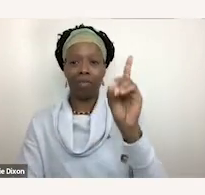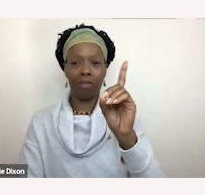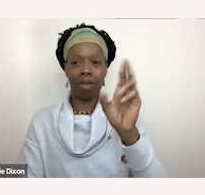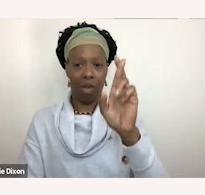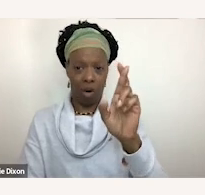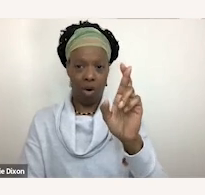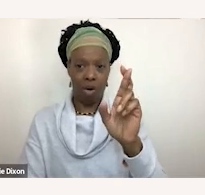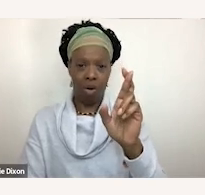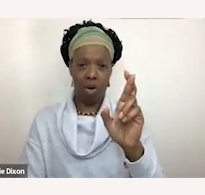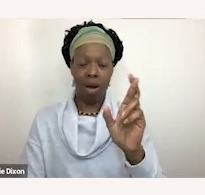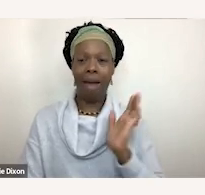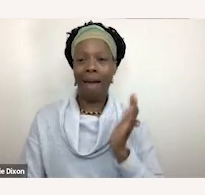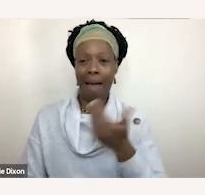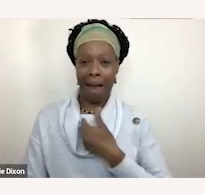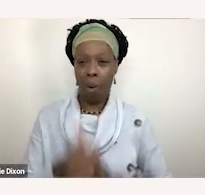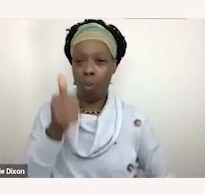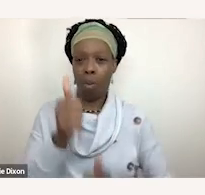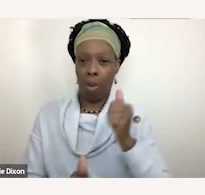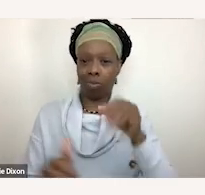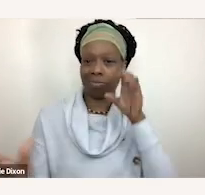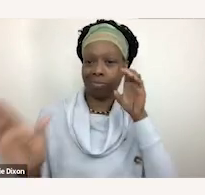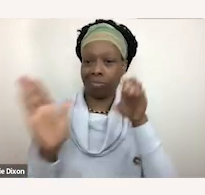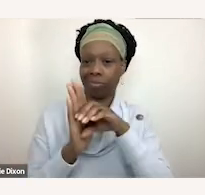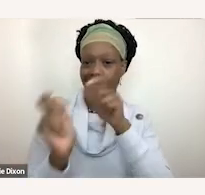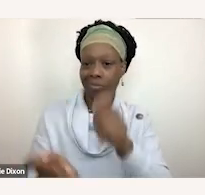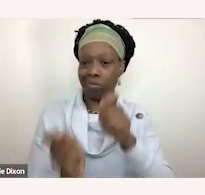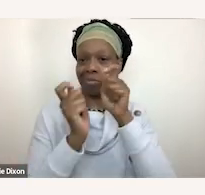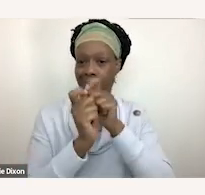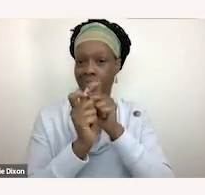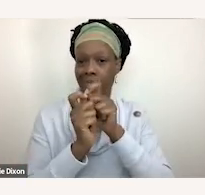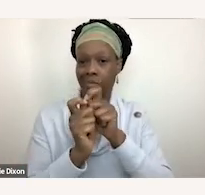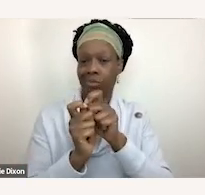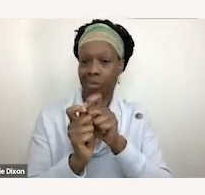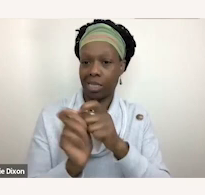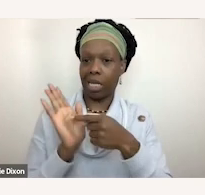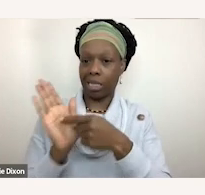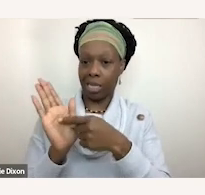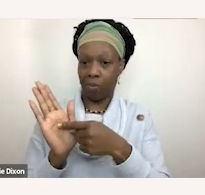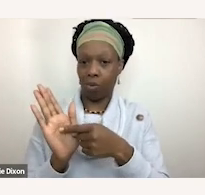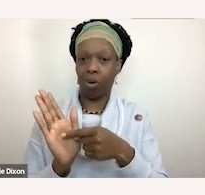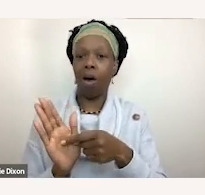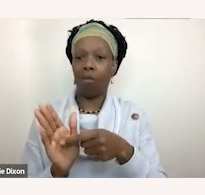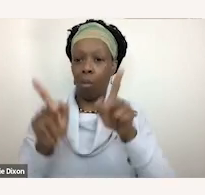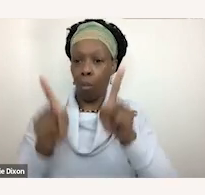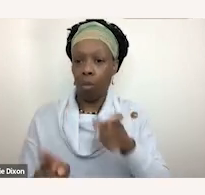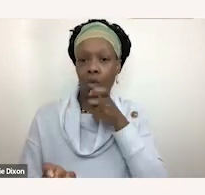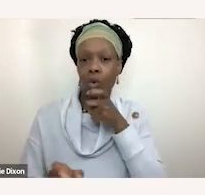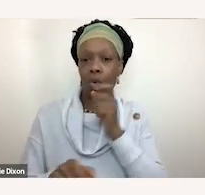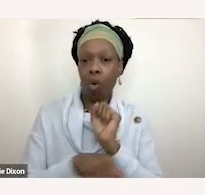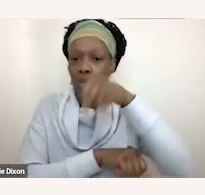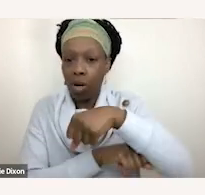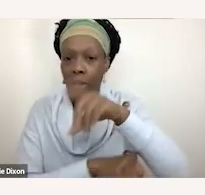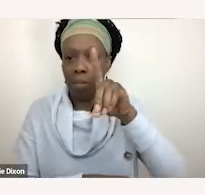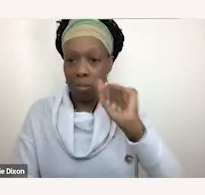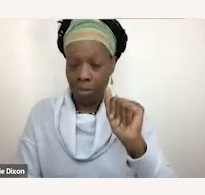most textbook illustration of this kind of framework of disability as overcoming. But in reality,